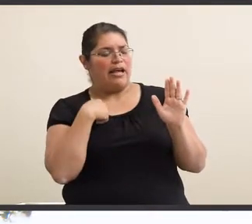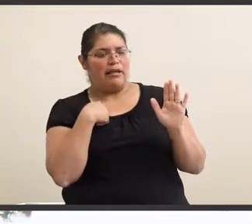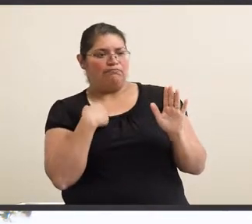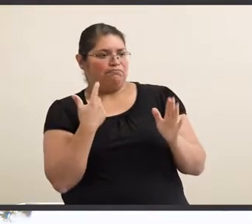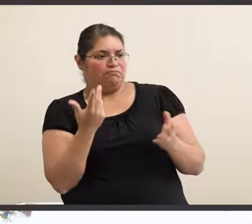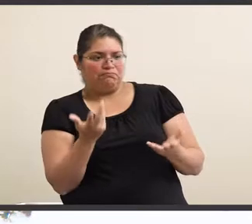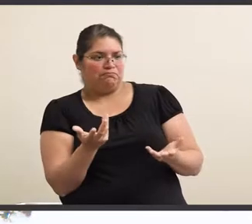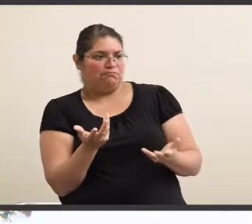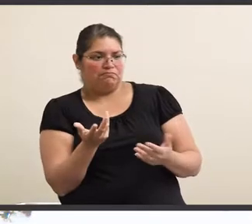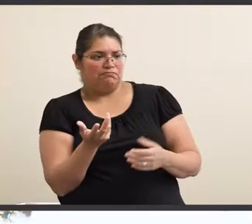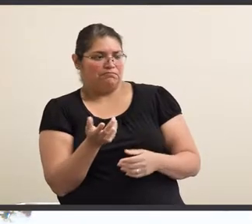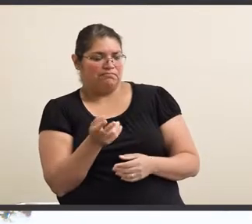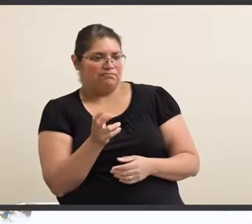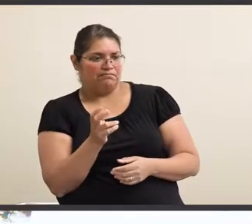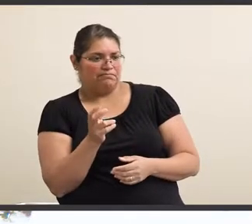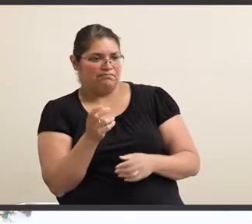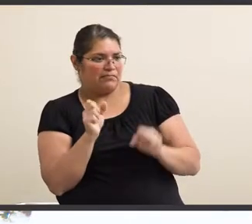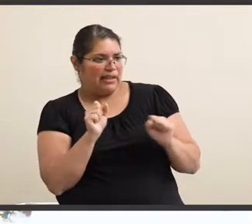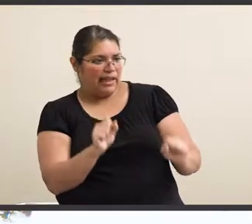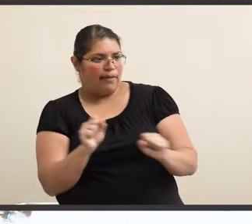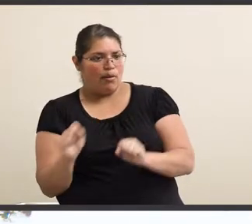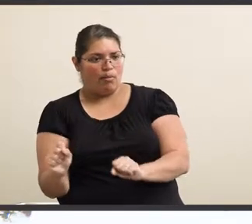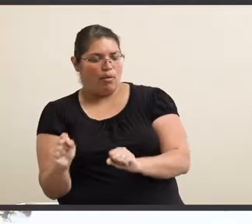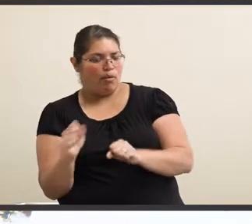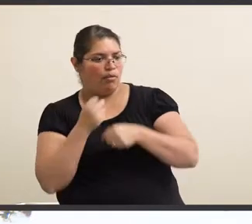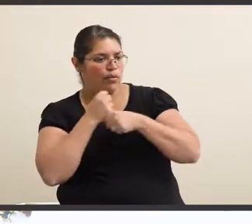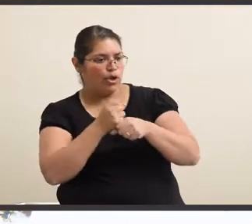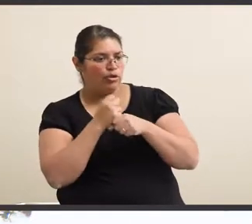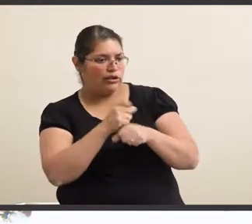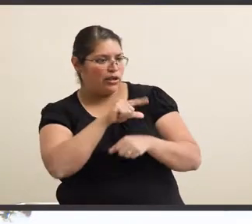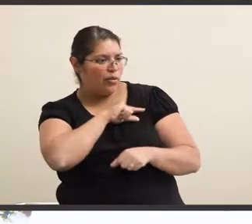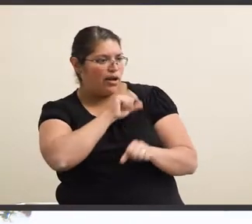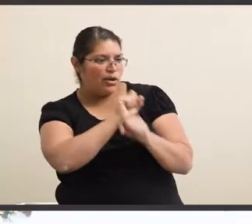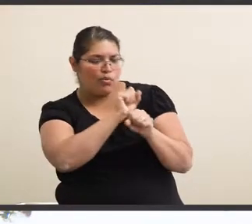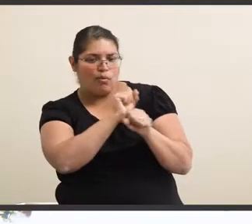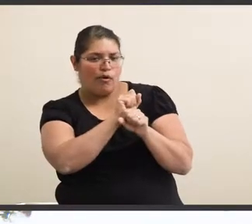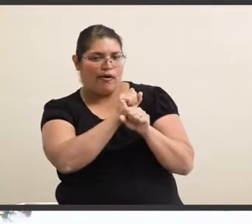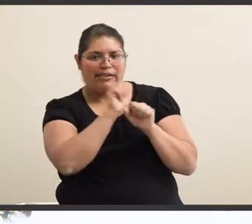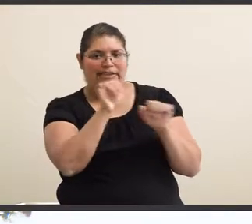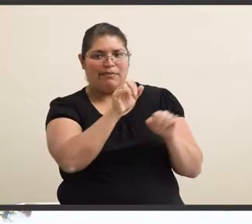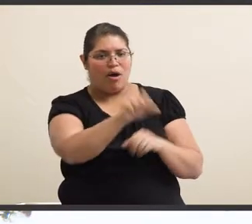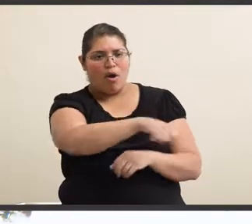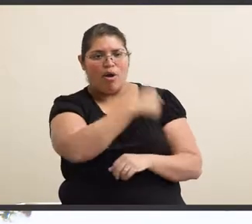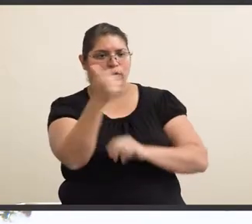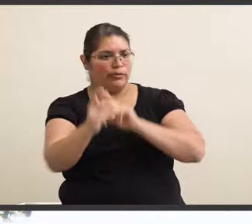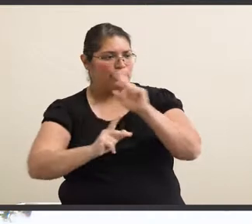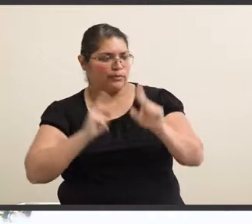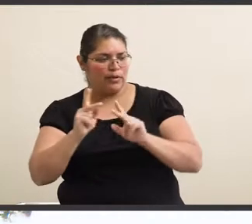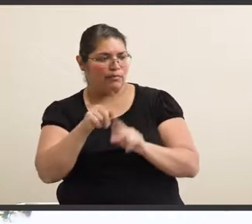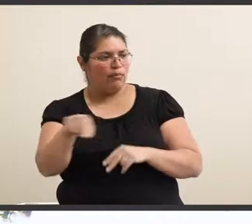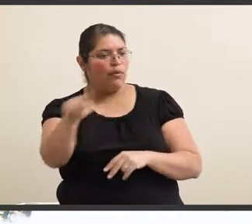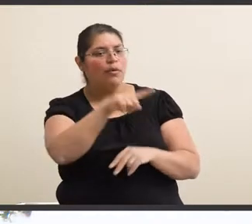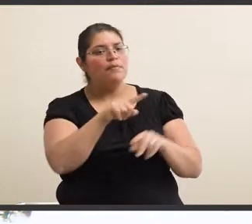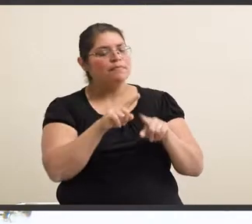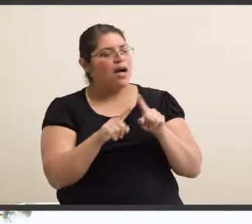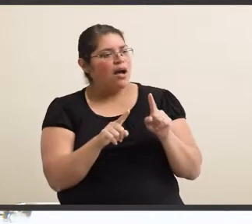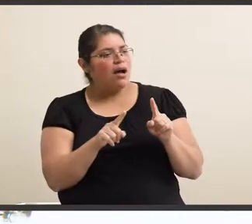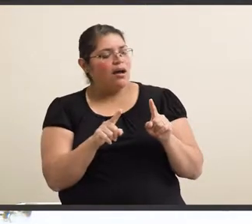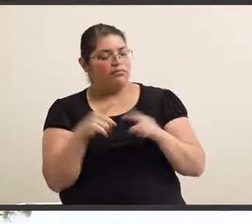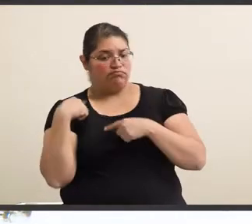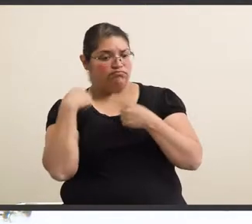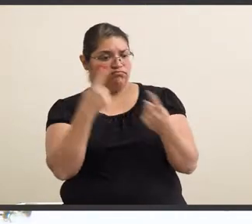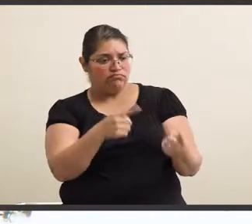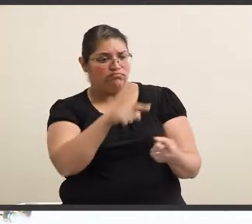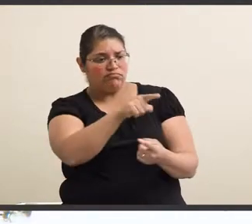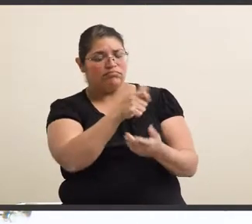capable of producing a quality work as everybody else. So they just so far have been